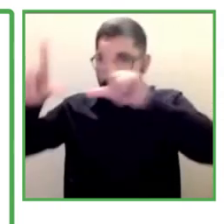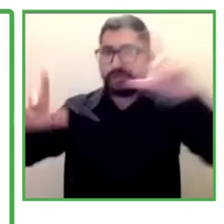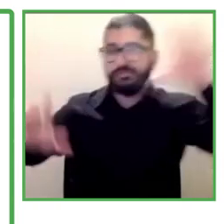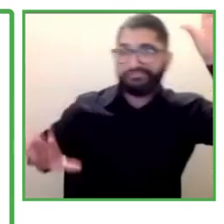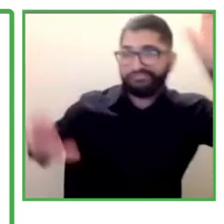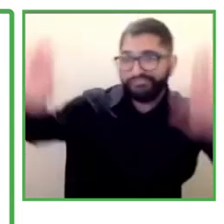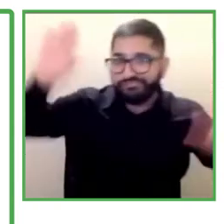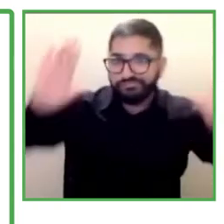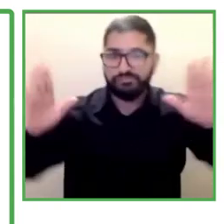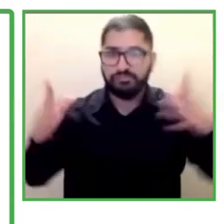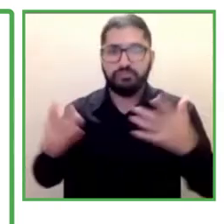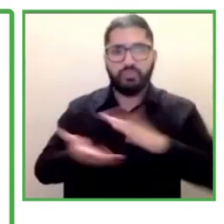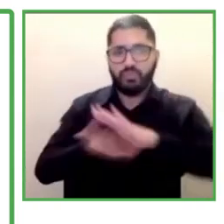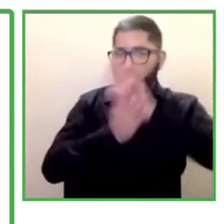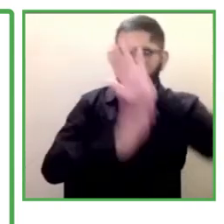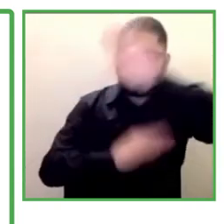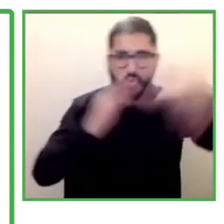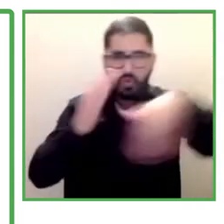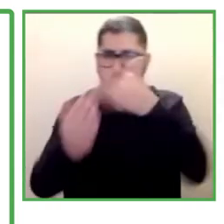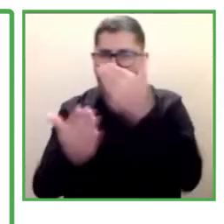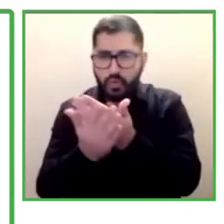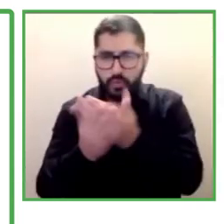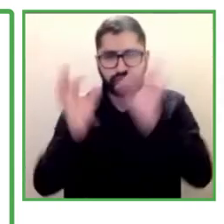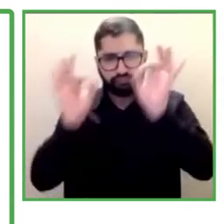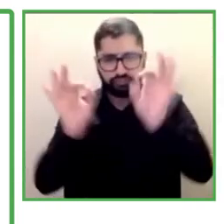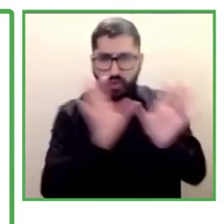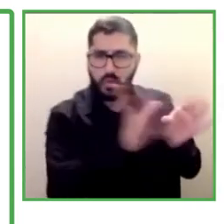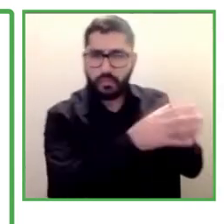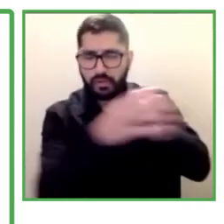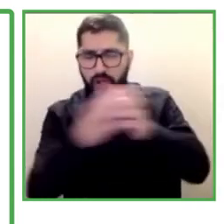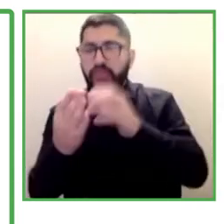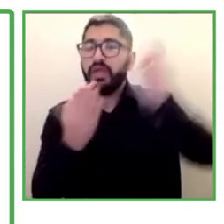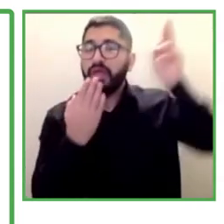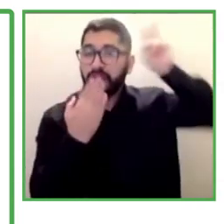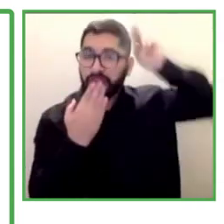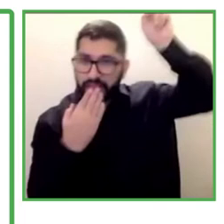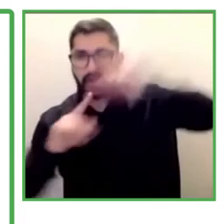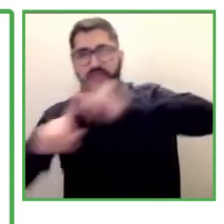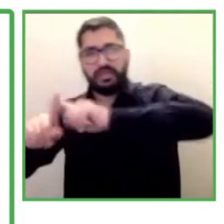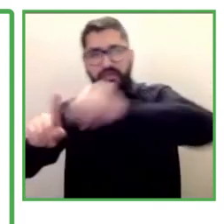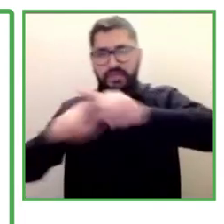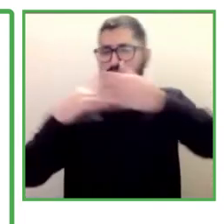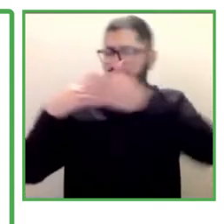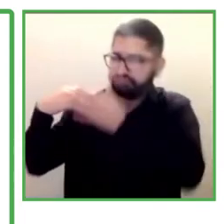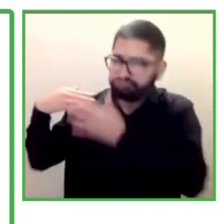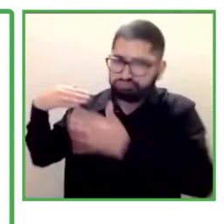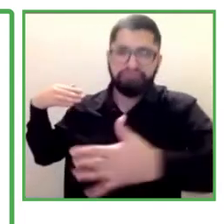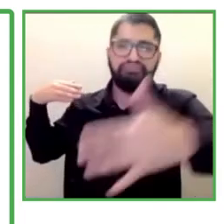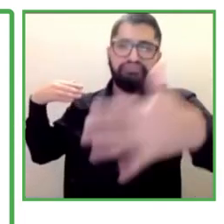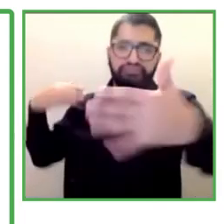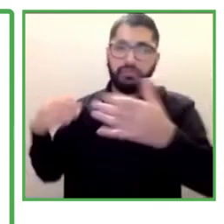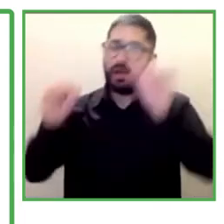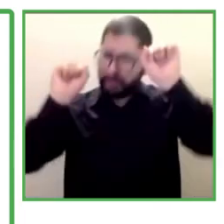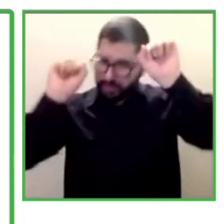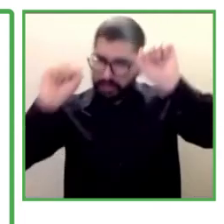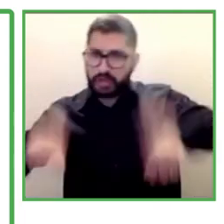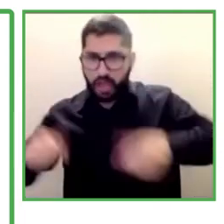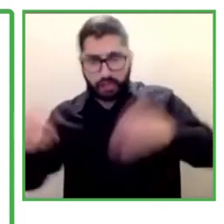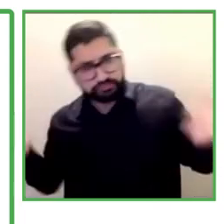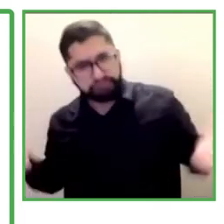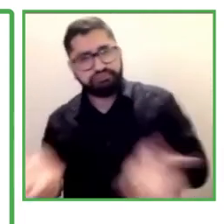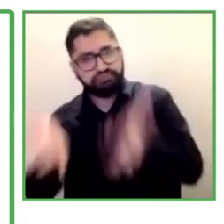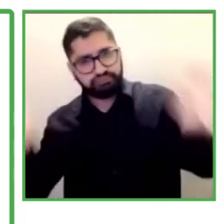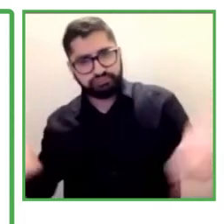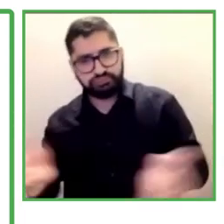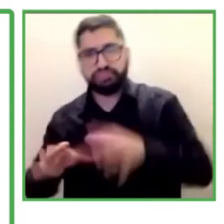each autonomous community in all regions in Spain can also promote these open calls.